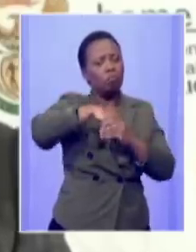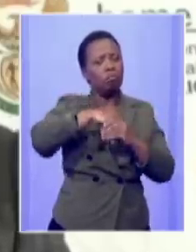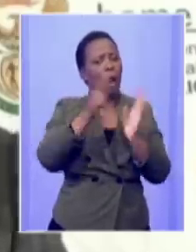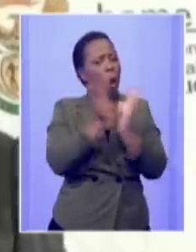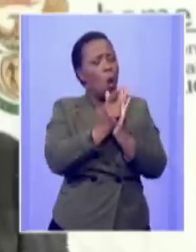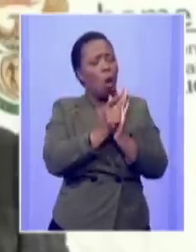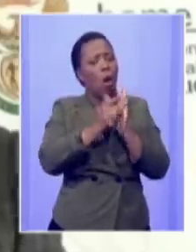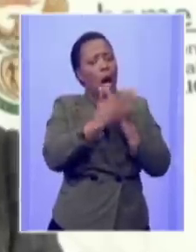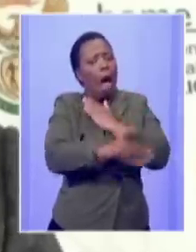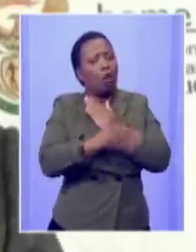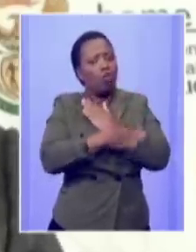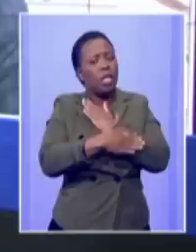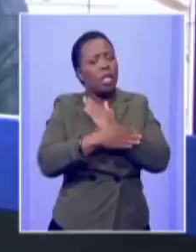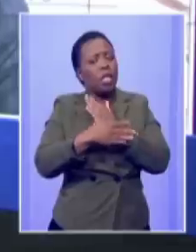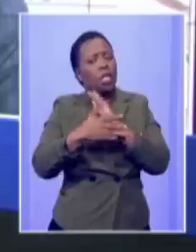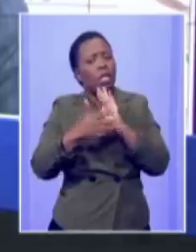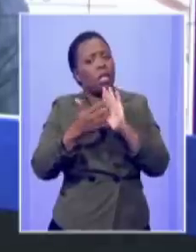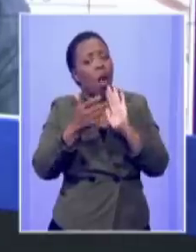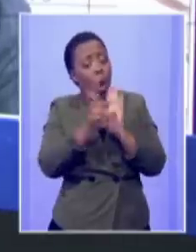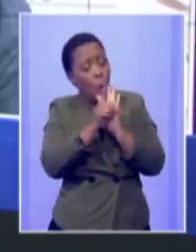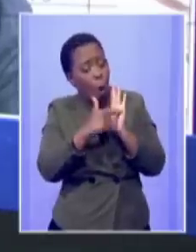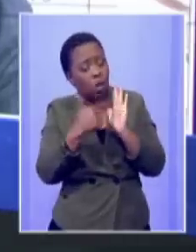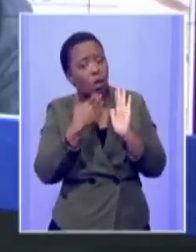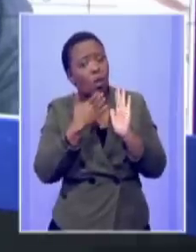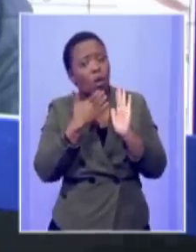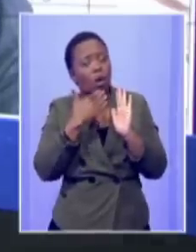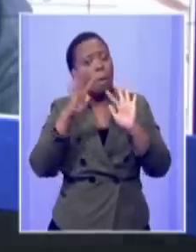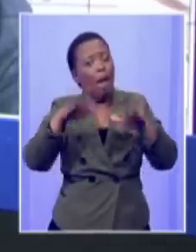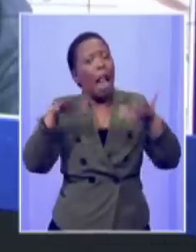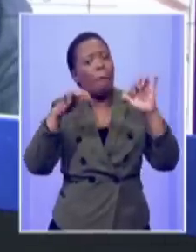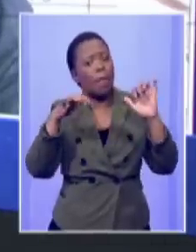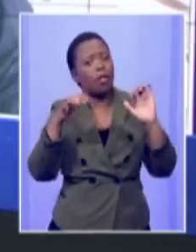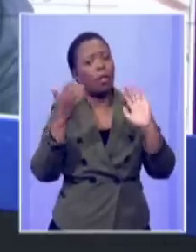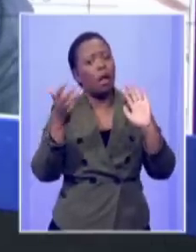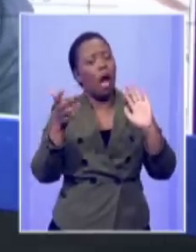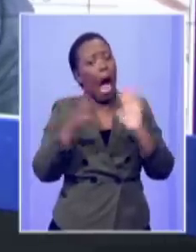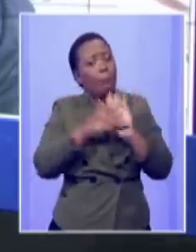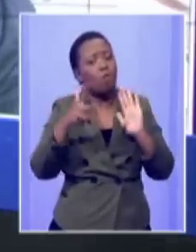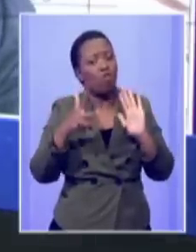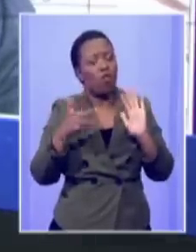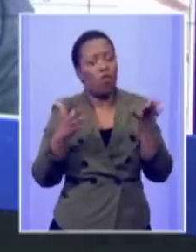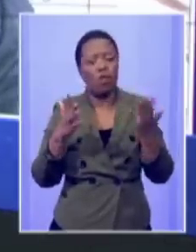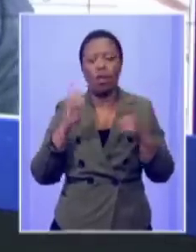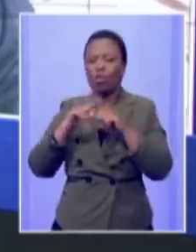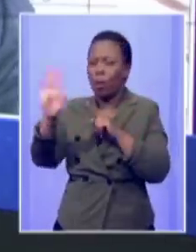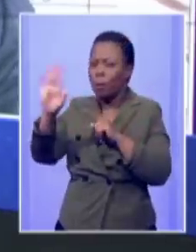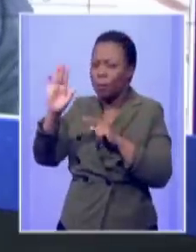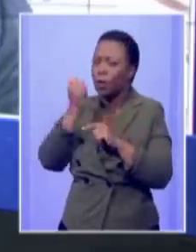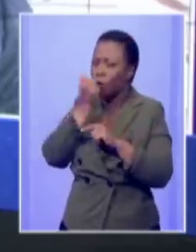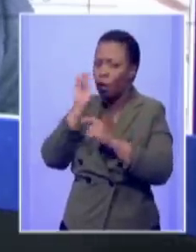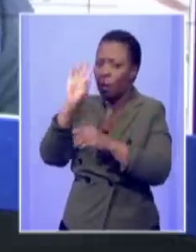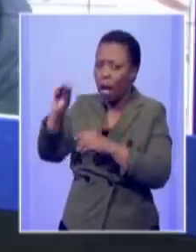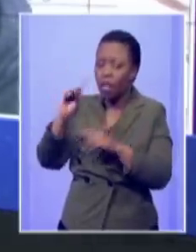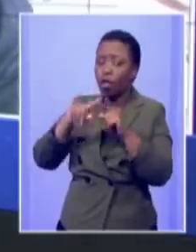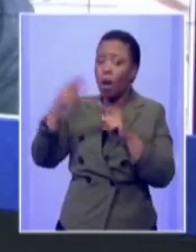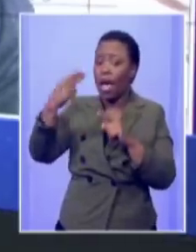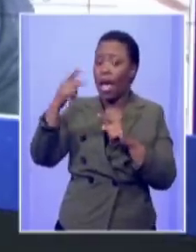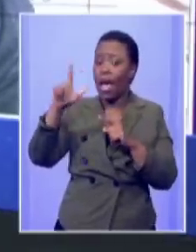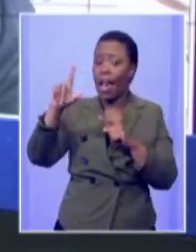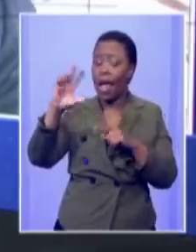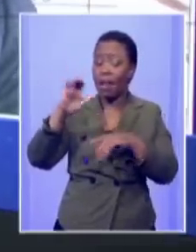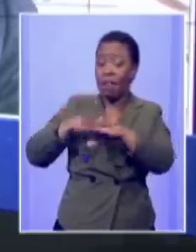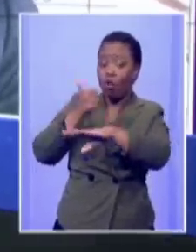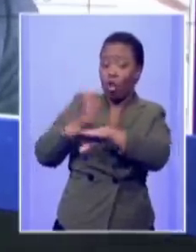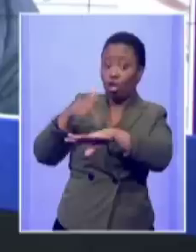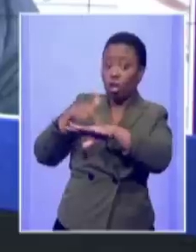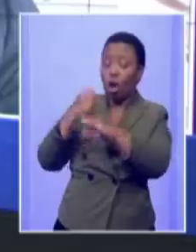passed by parliament minister we have time constraints i just want to ask you quickly will you be challenging the helen suzman foundation court